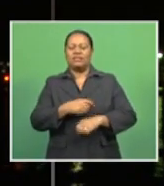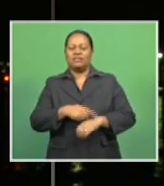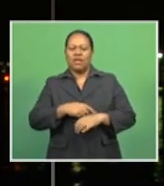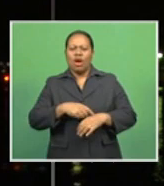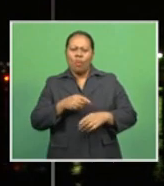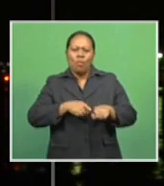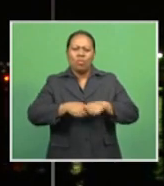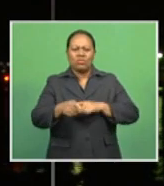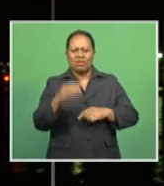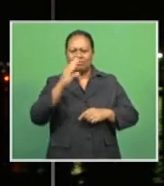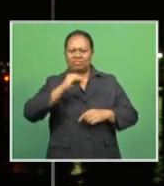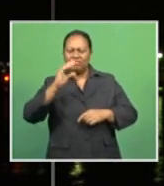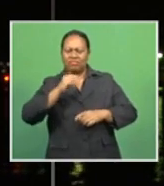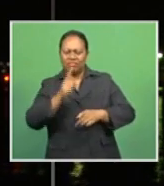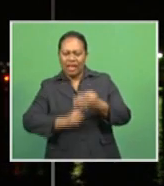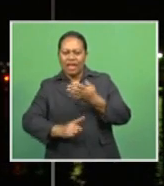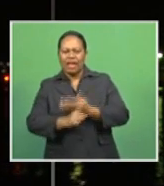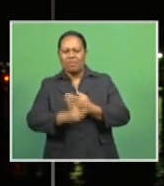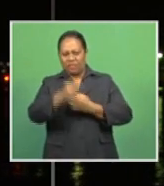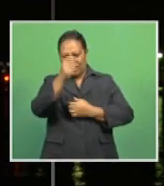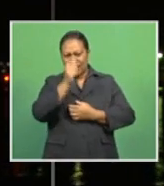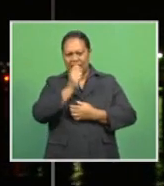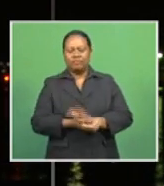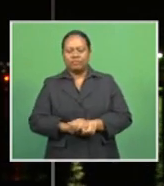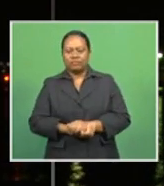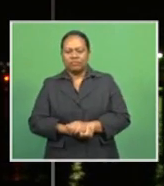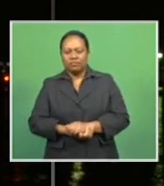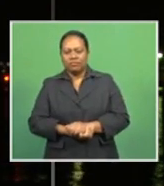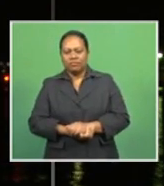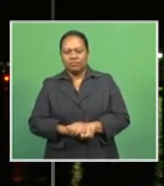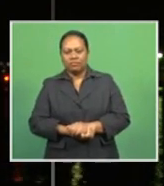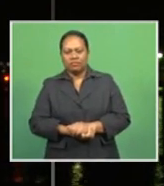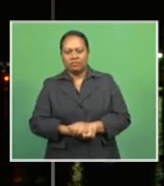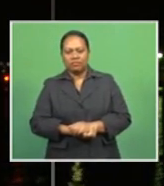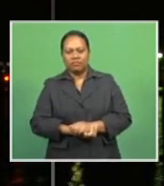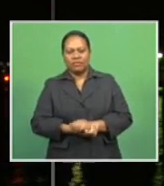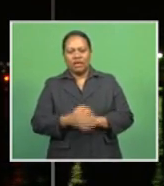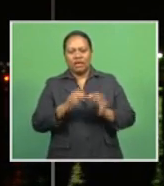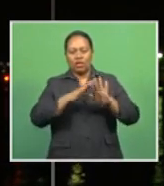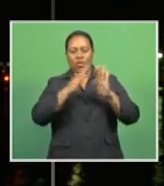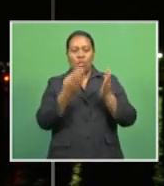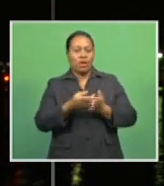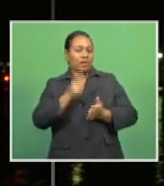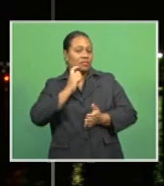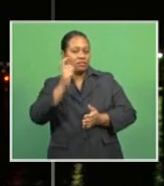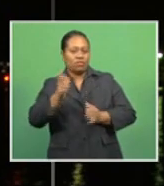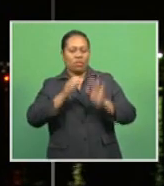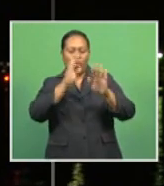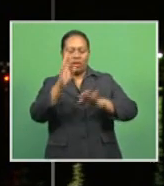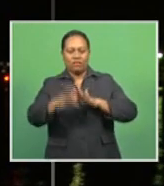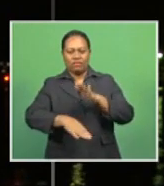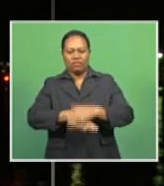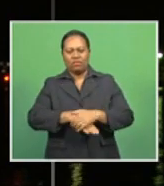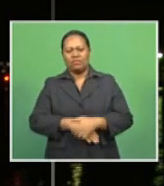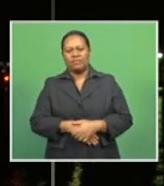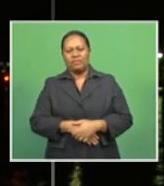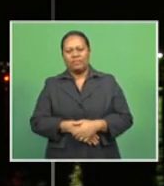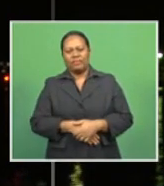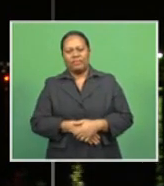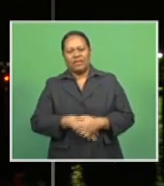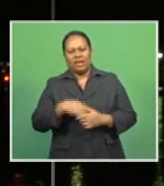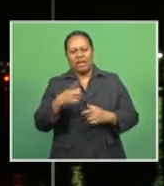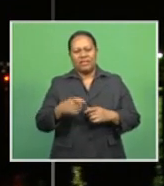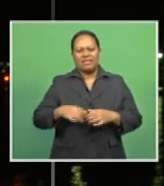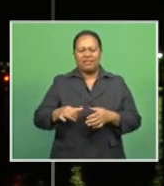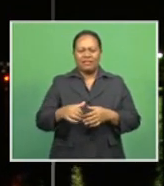verbal assurances, the club wants something more concrete. Coming up in the world of the weird and the wonderful, using cherry pickers